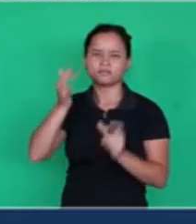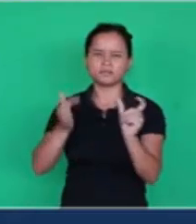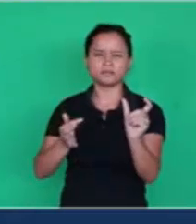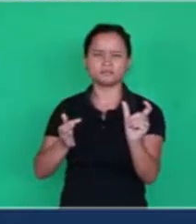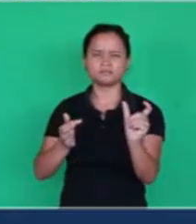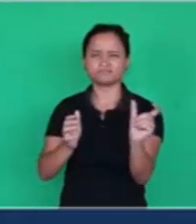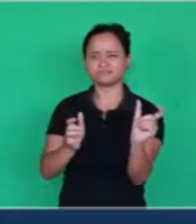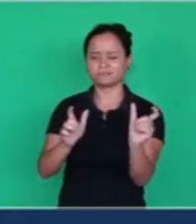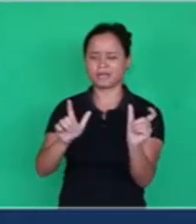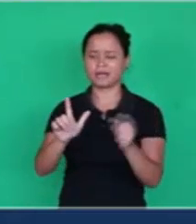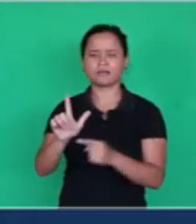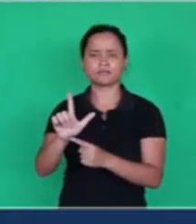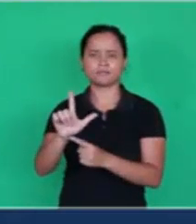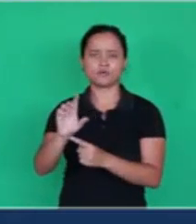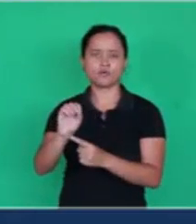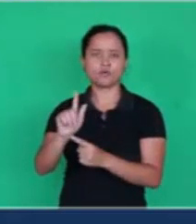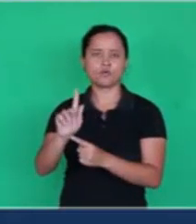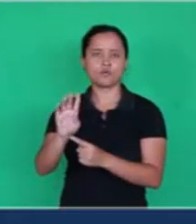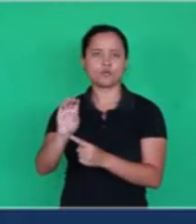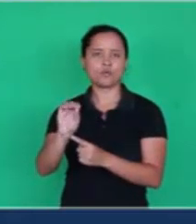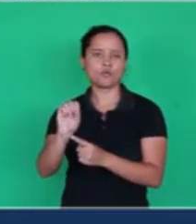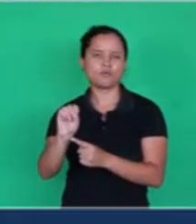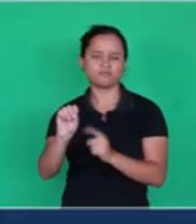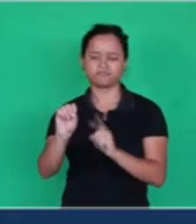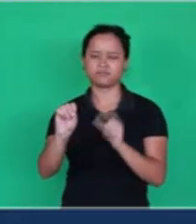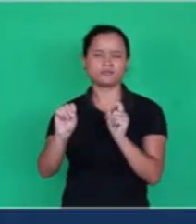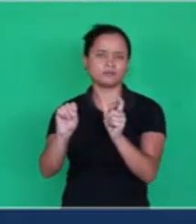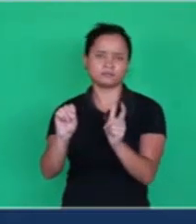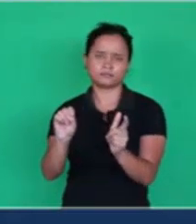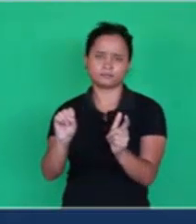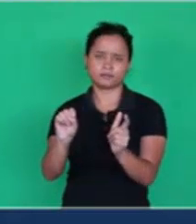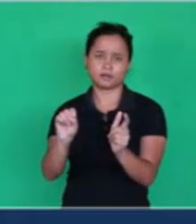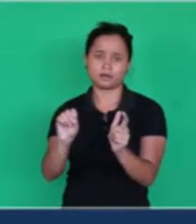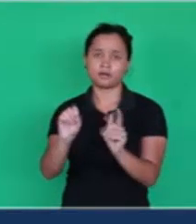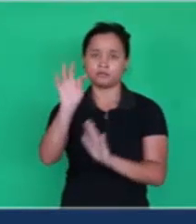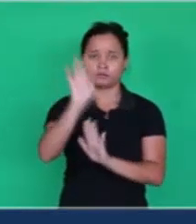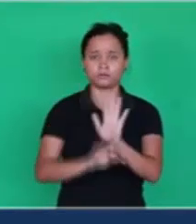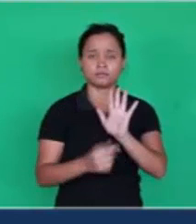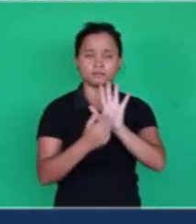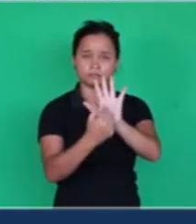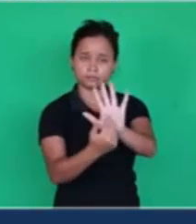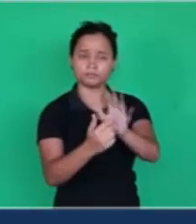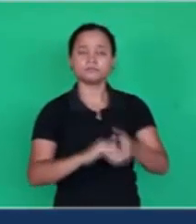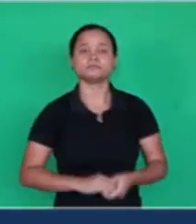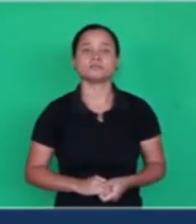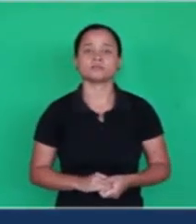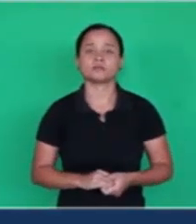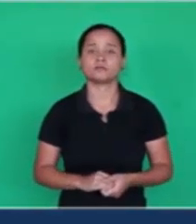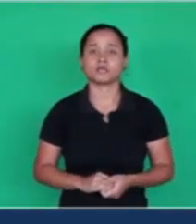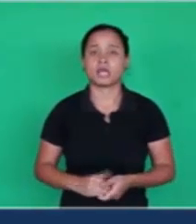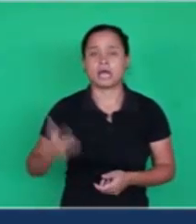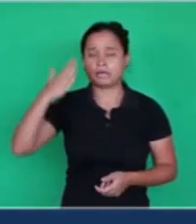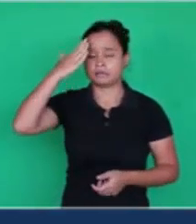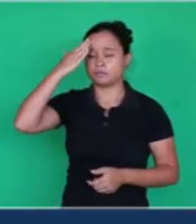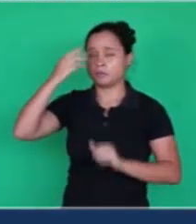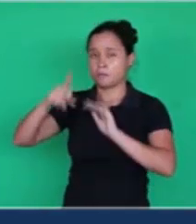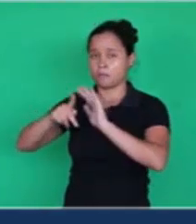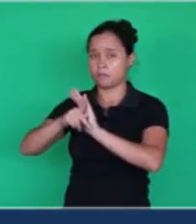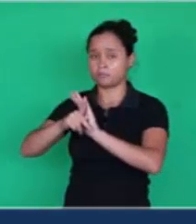What is logos? Let's go back here. The text says Greek wisdom.